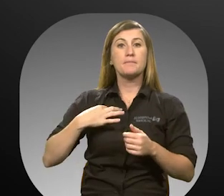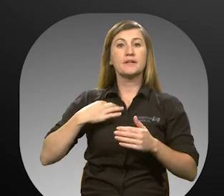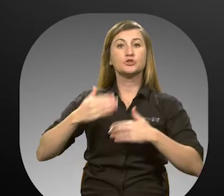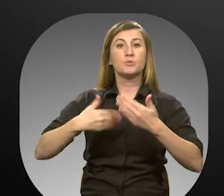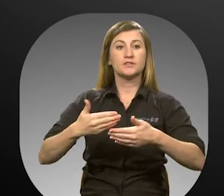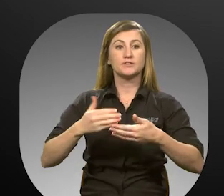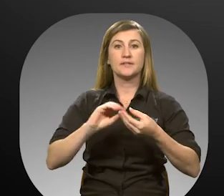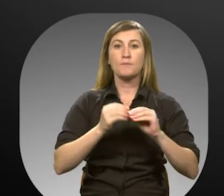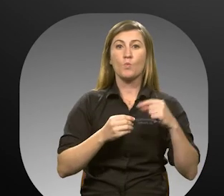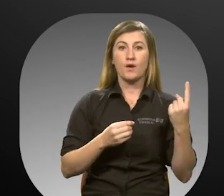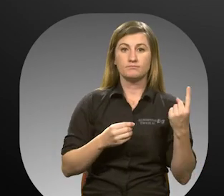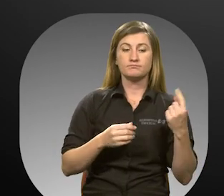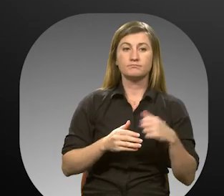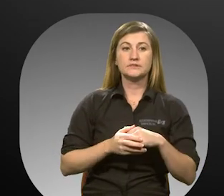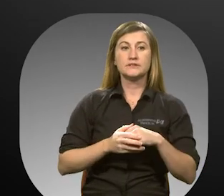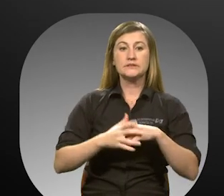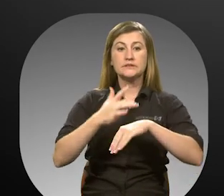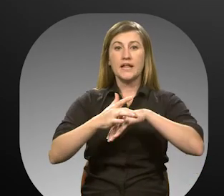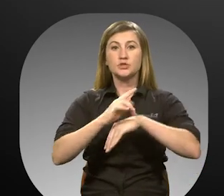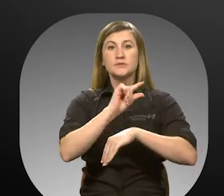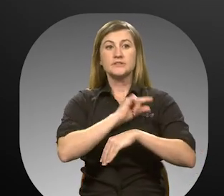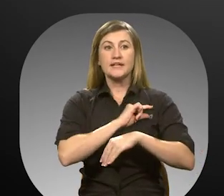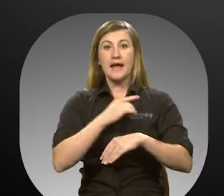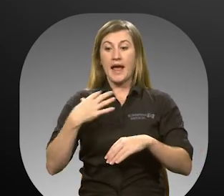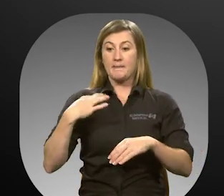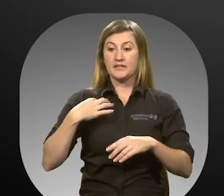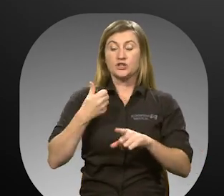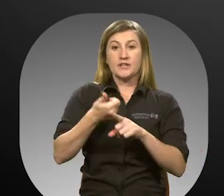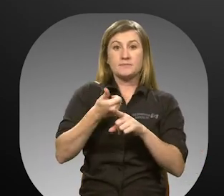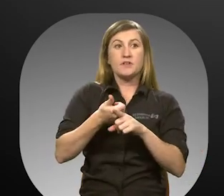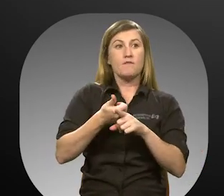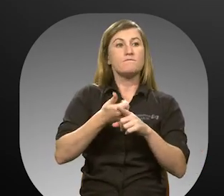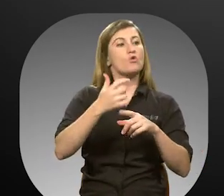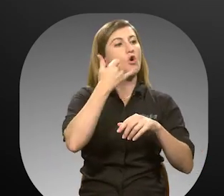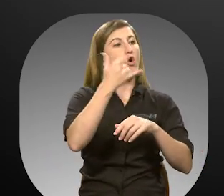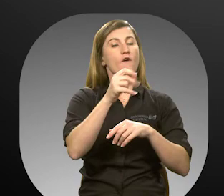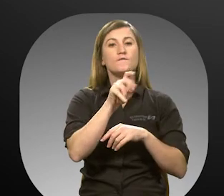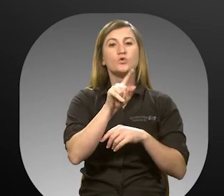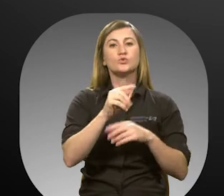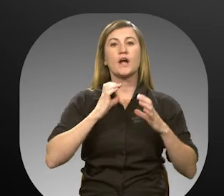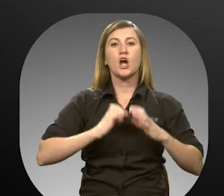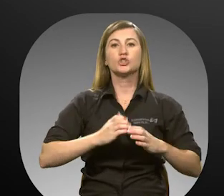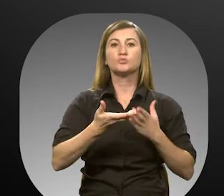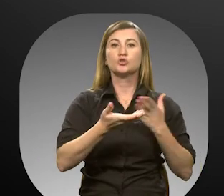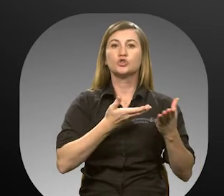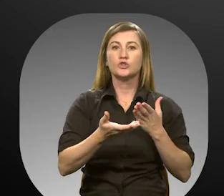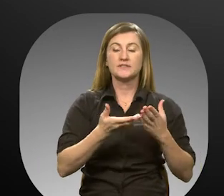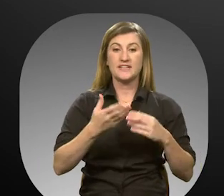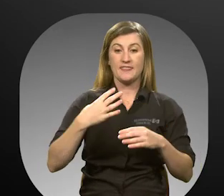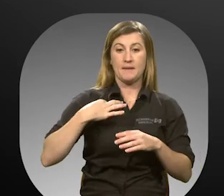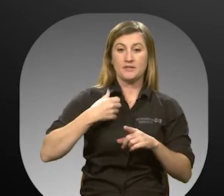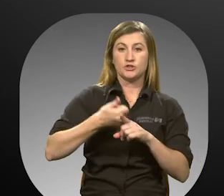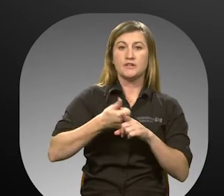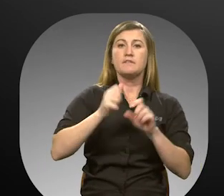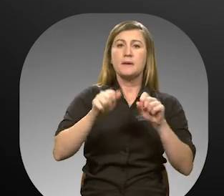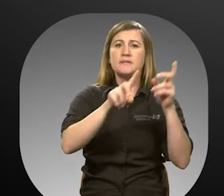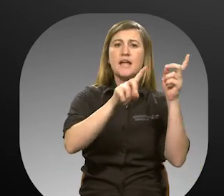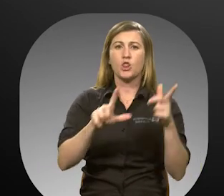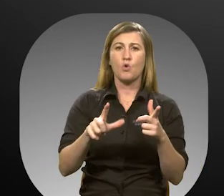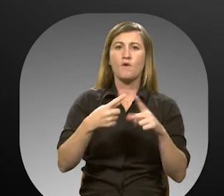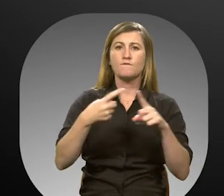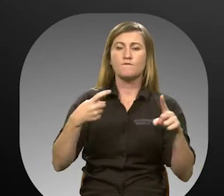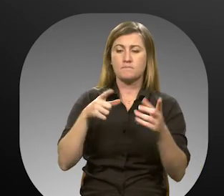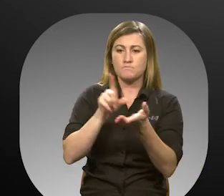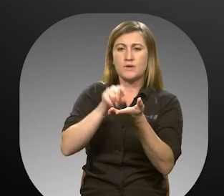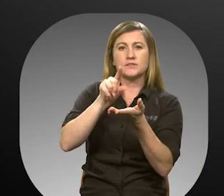1. Eligibility applications are available by calling Votran customer service. The application may also be downloaded